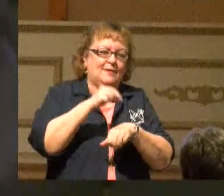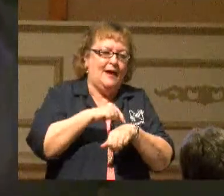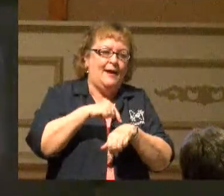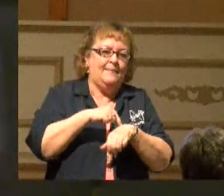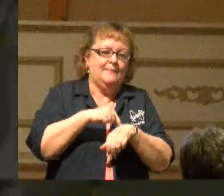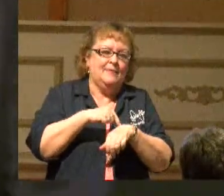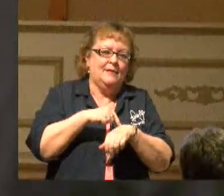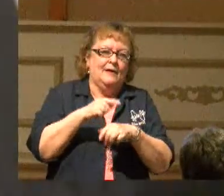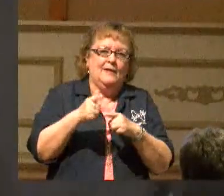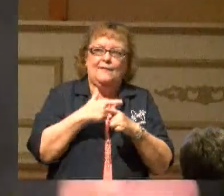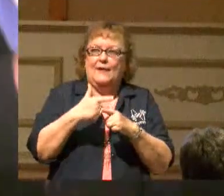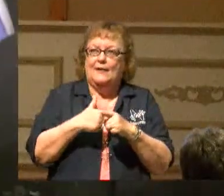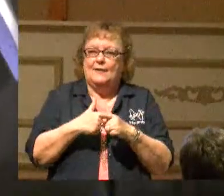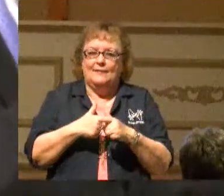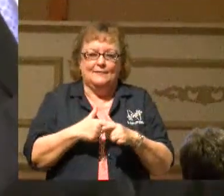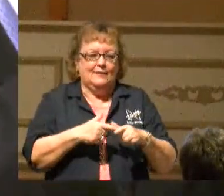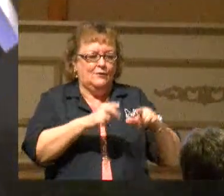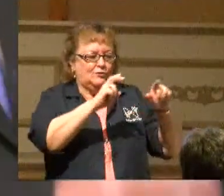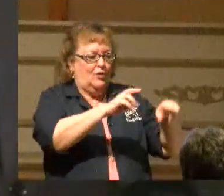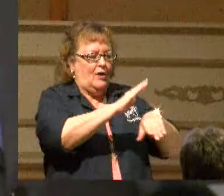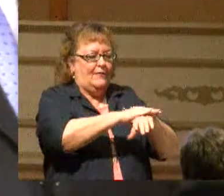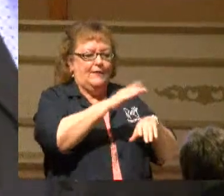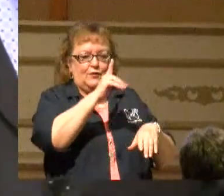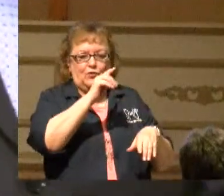and it goes on the tool bench.